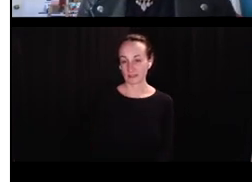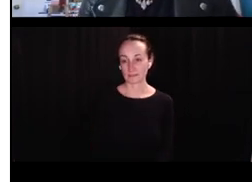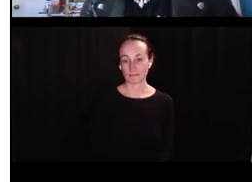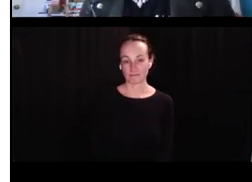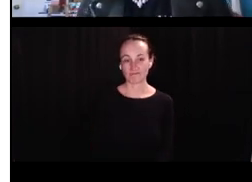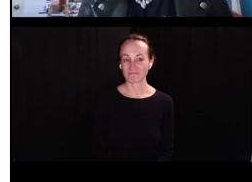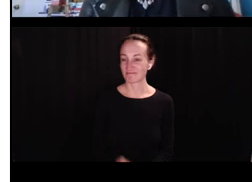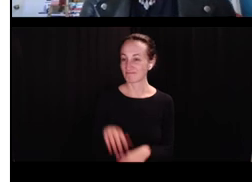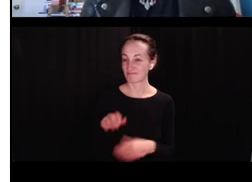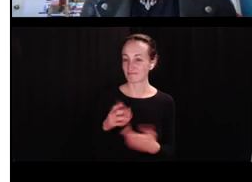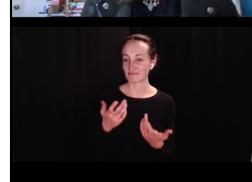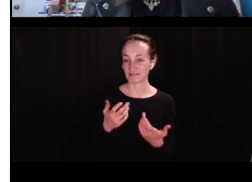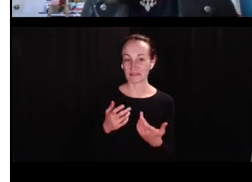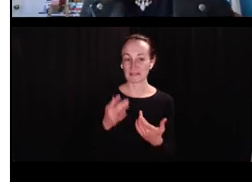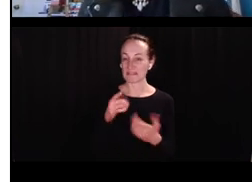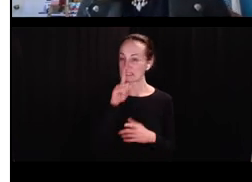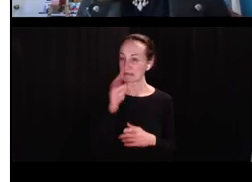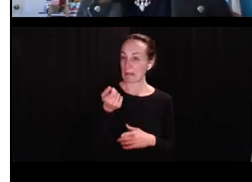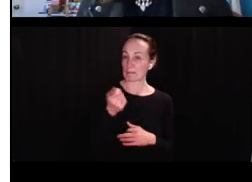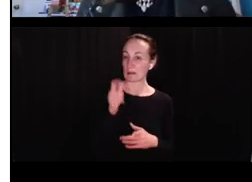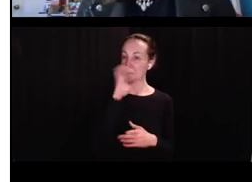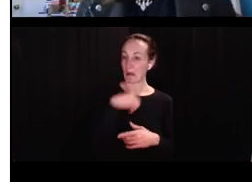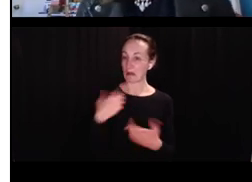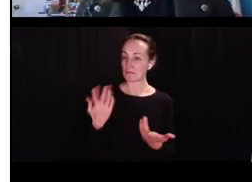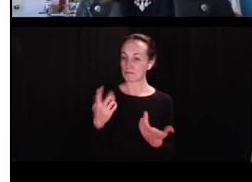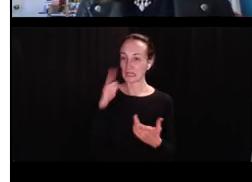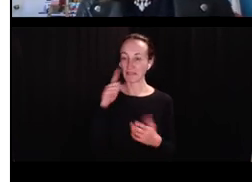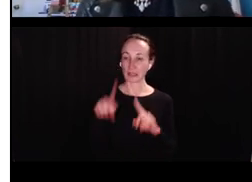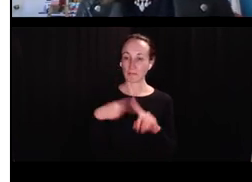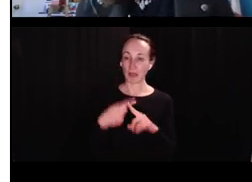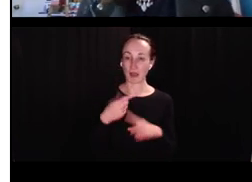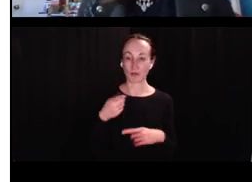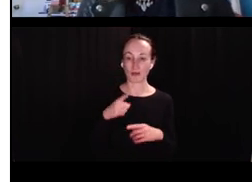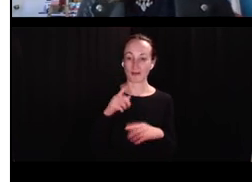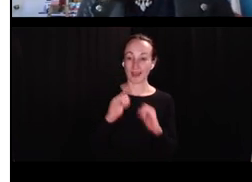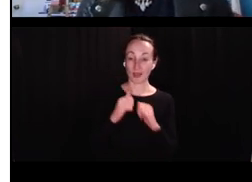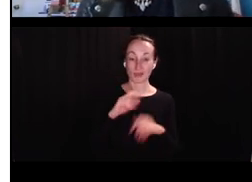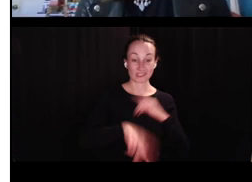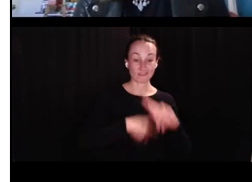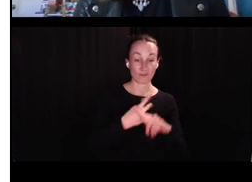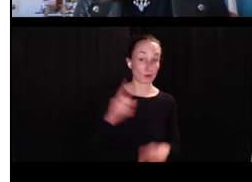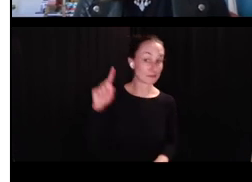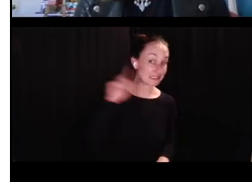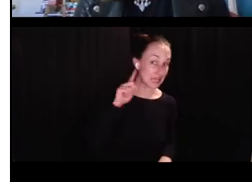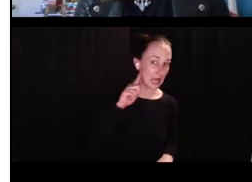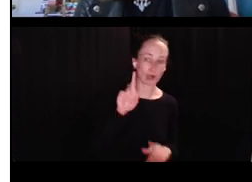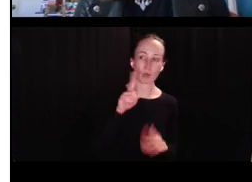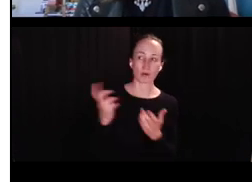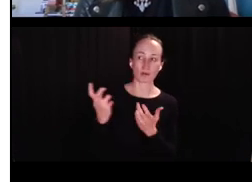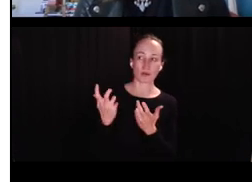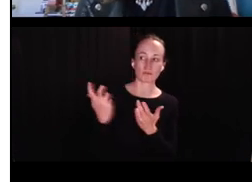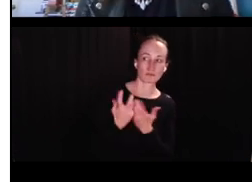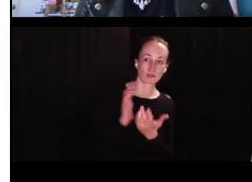-like. This cut's kind of weird, you know? Let me just think about how these, these forms, um,